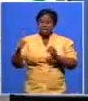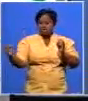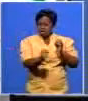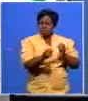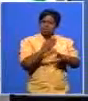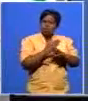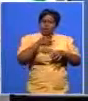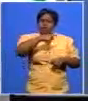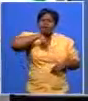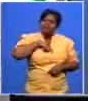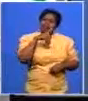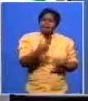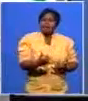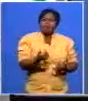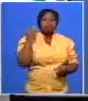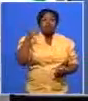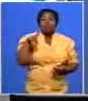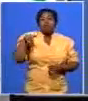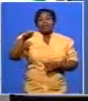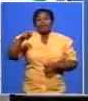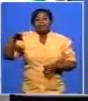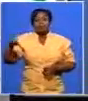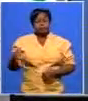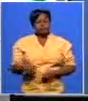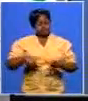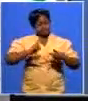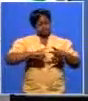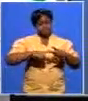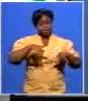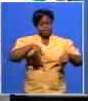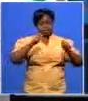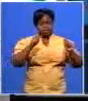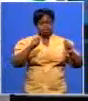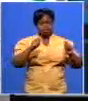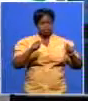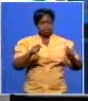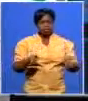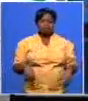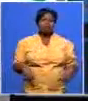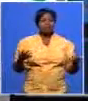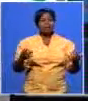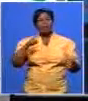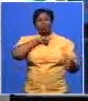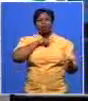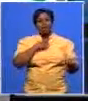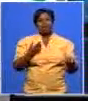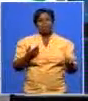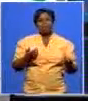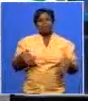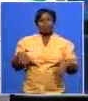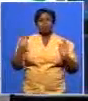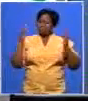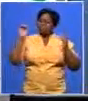he's doing a brilliant job in cape town when i was the mayor we had advertised the caterers of the anc doing a brilliant job fast brilliant